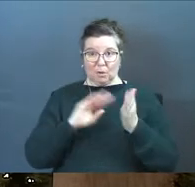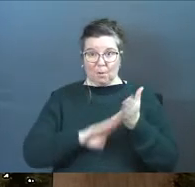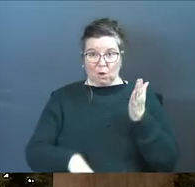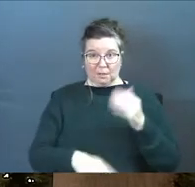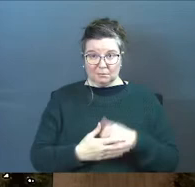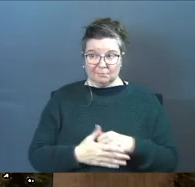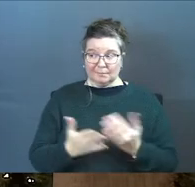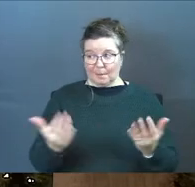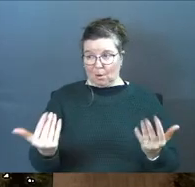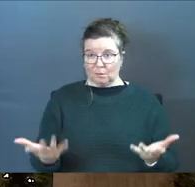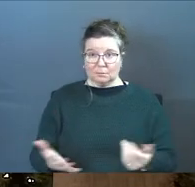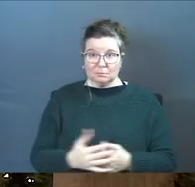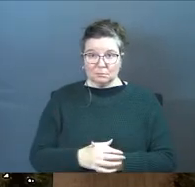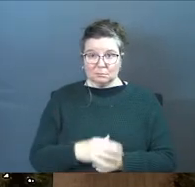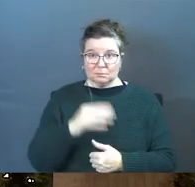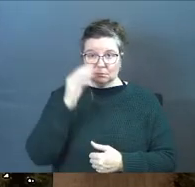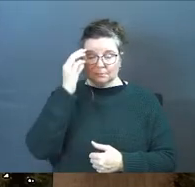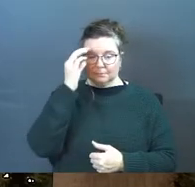Come on.